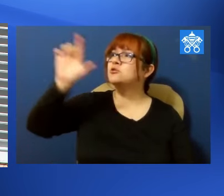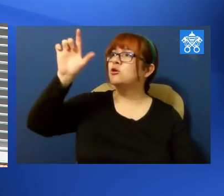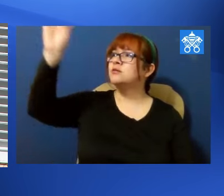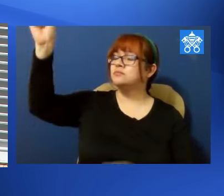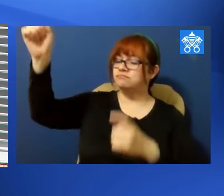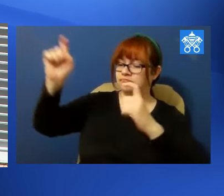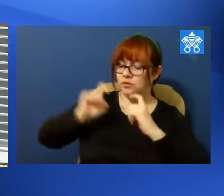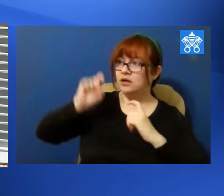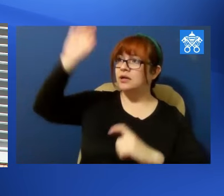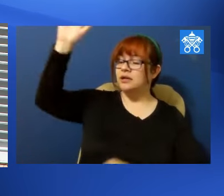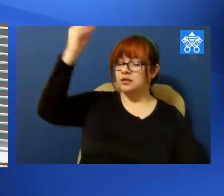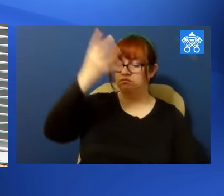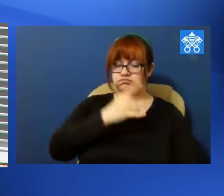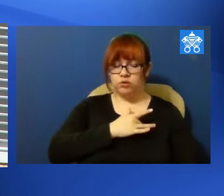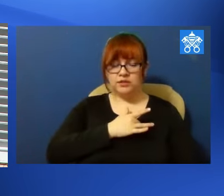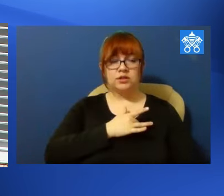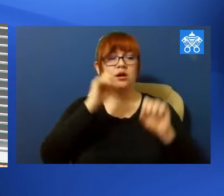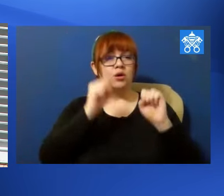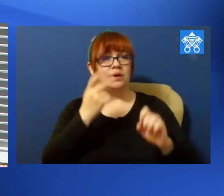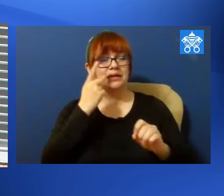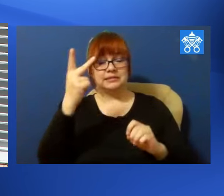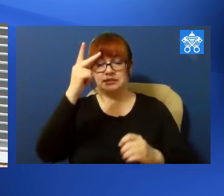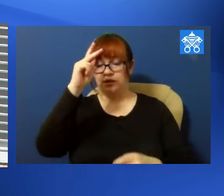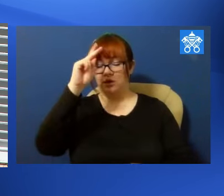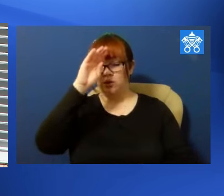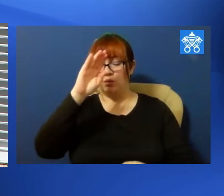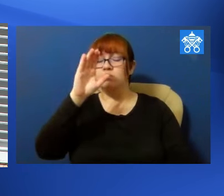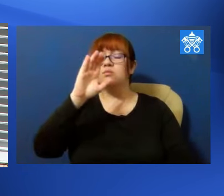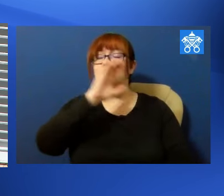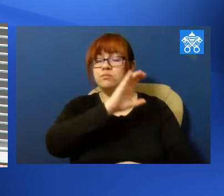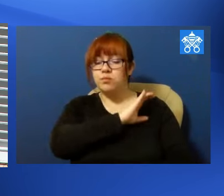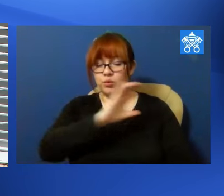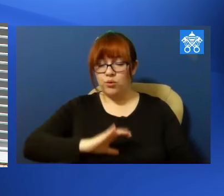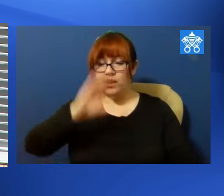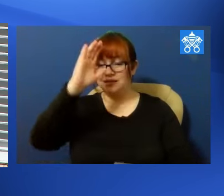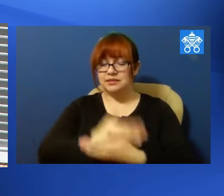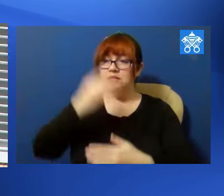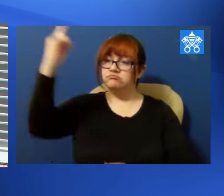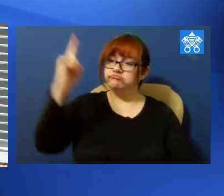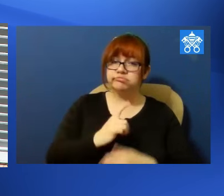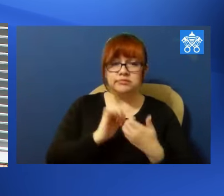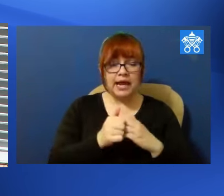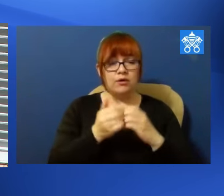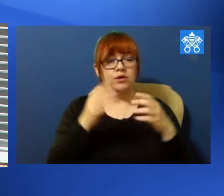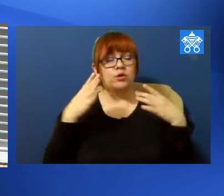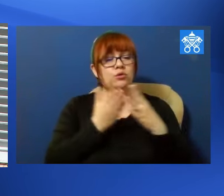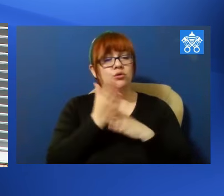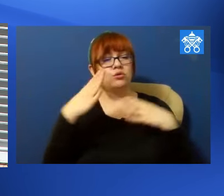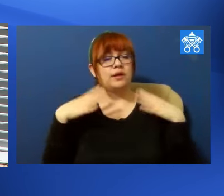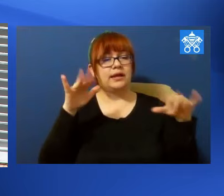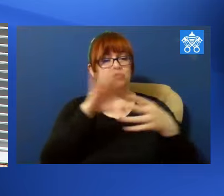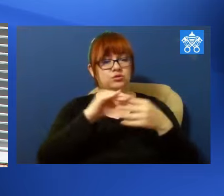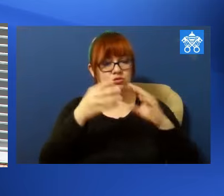sin funde. Ch'angere non siante, Christi, fili tui, incarnazione cognovim, per passione meios ad crucem, a resurrezione